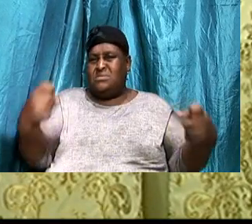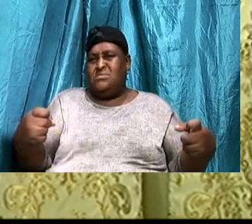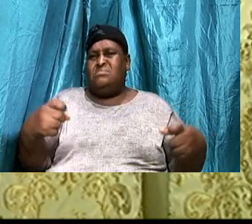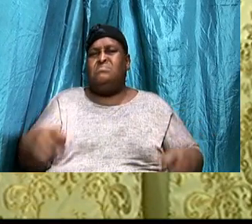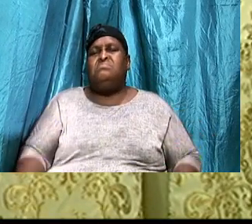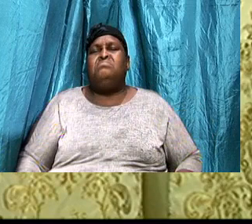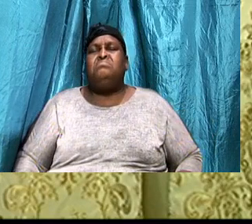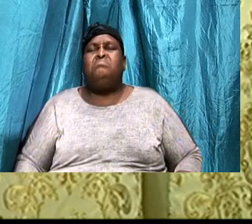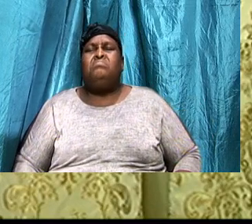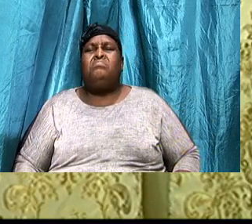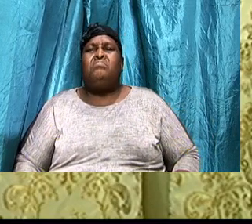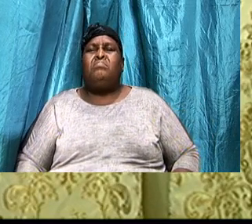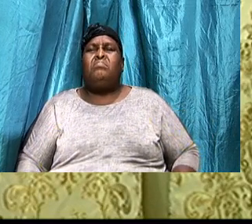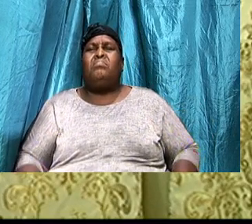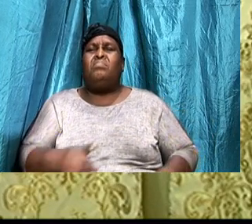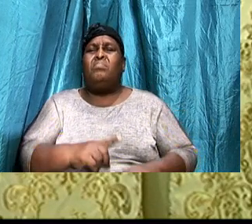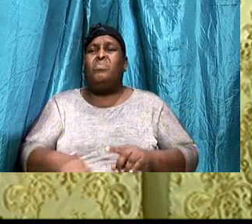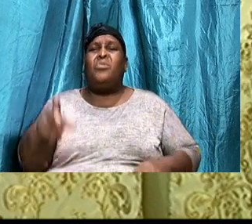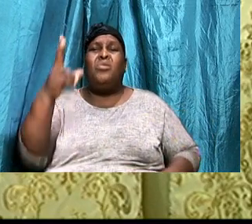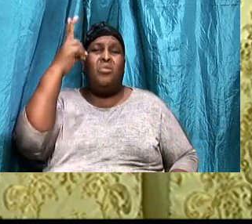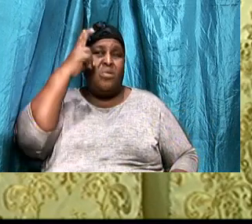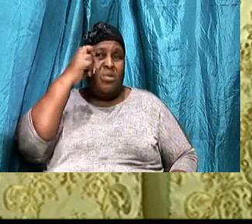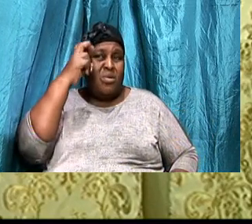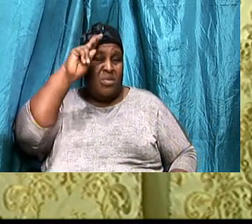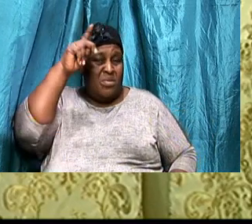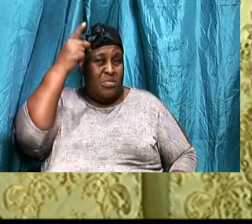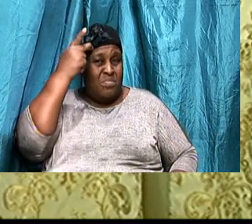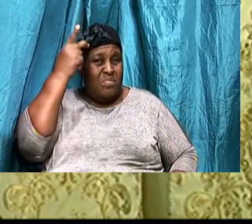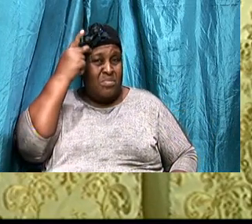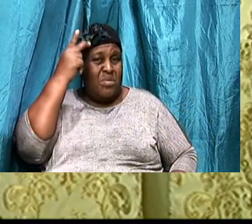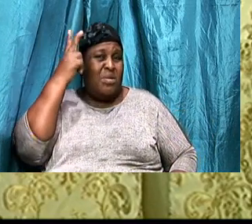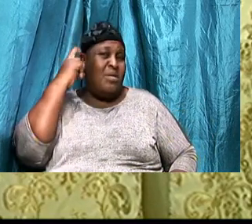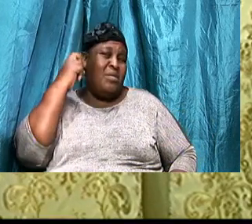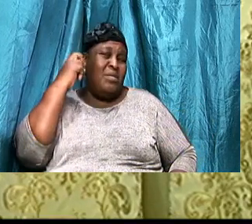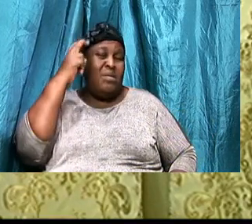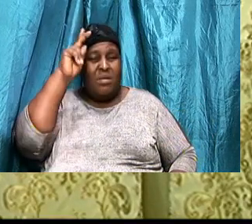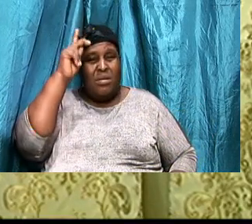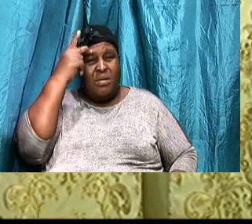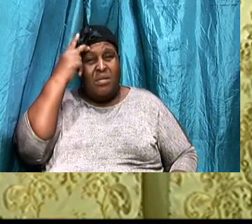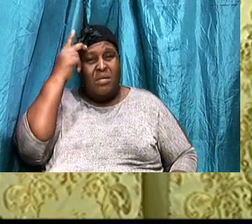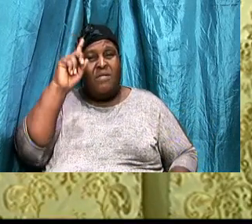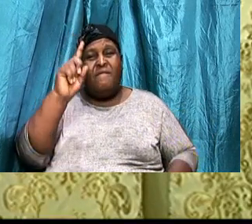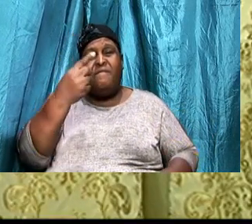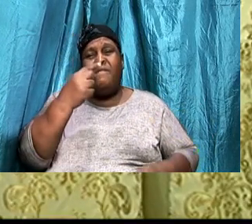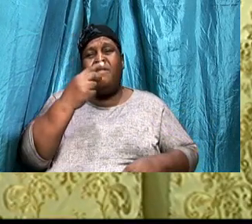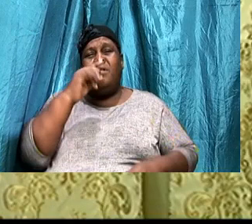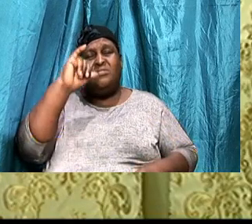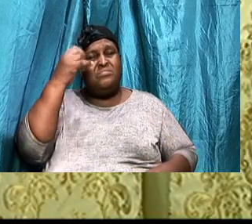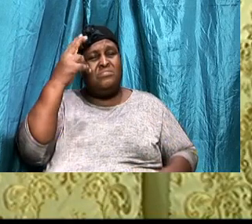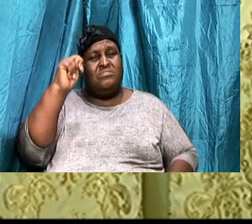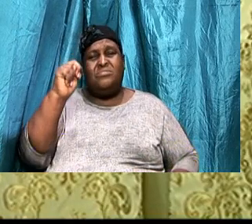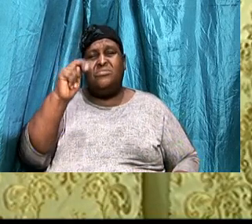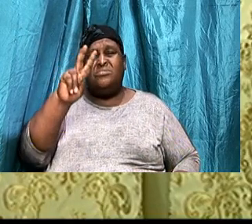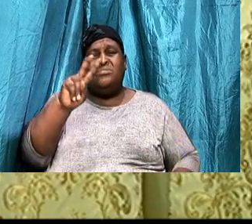But I heard, The apostle said, In first John, Two, Fifteen, To seventeen,